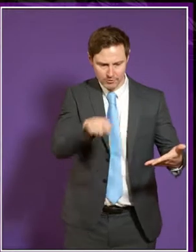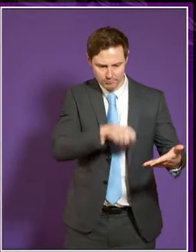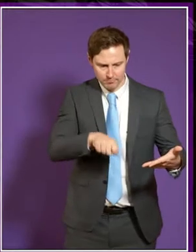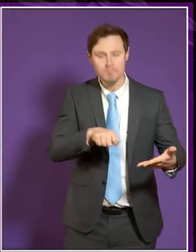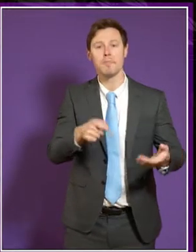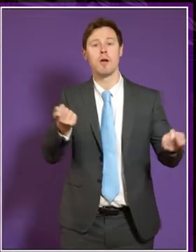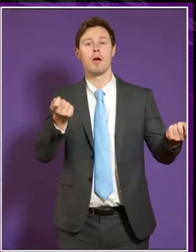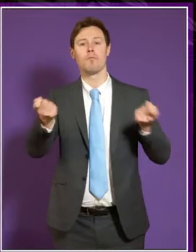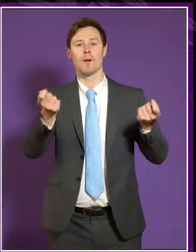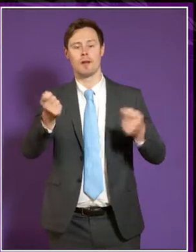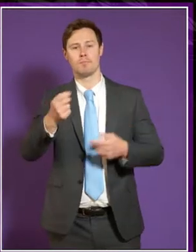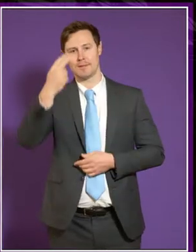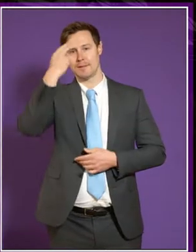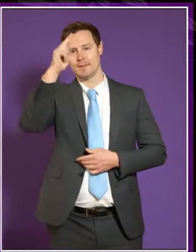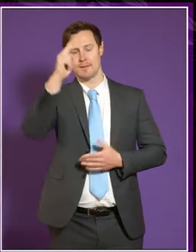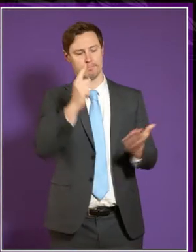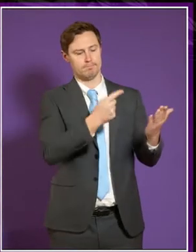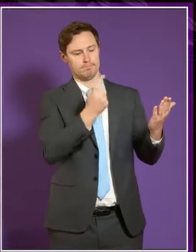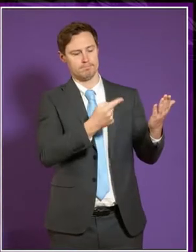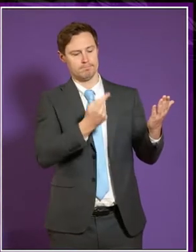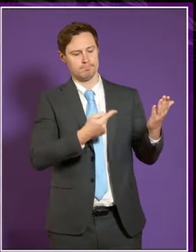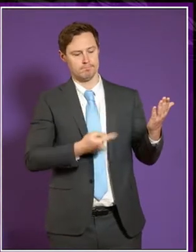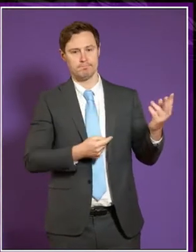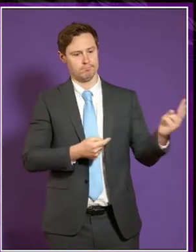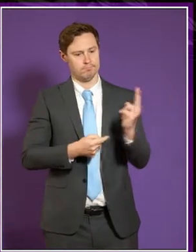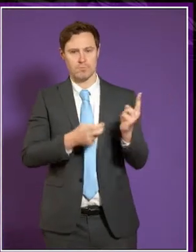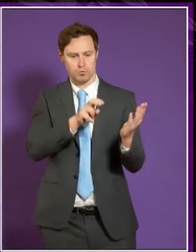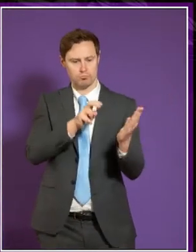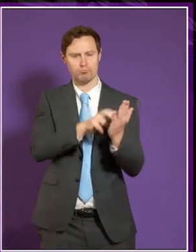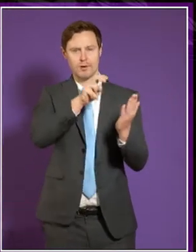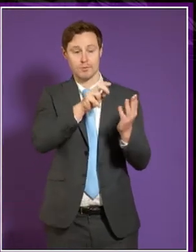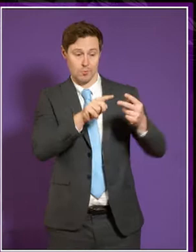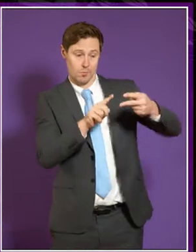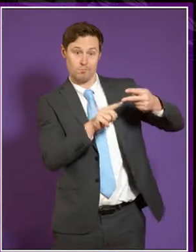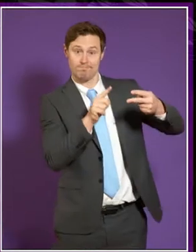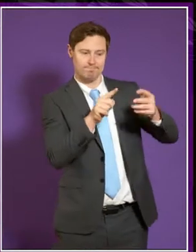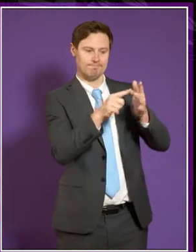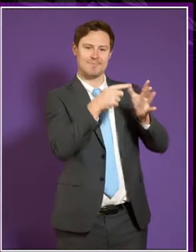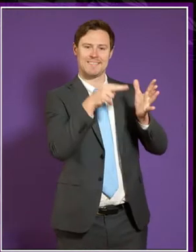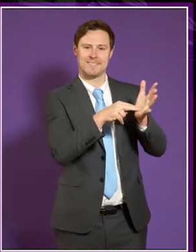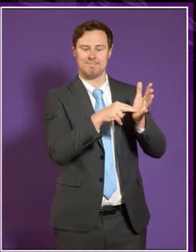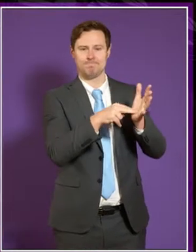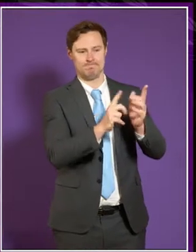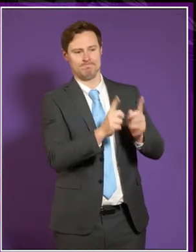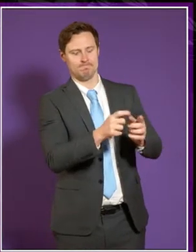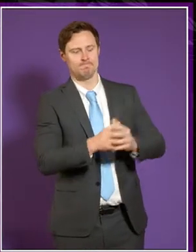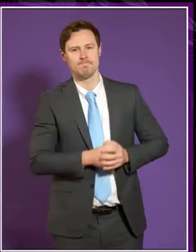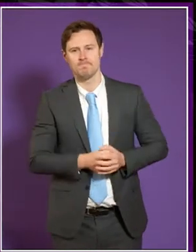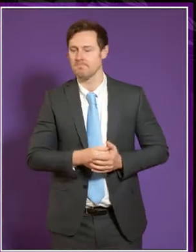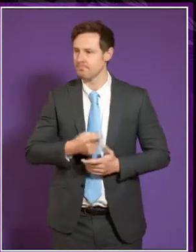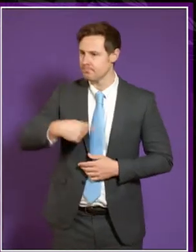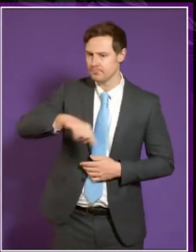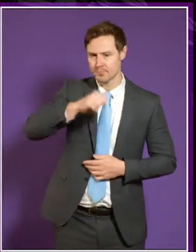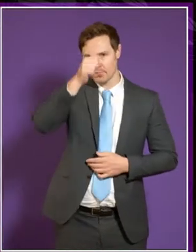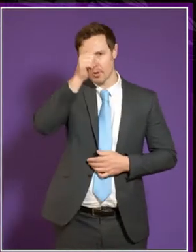read the names of both official report staff present that day into the record, and one of them was Ian. All of us know that Ian and